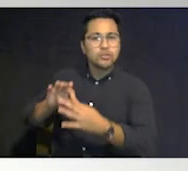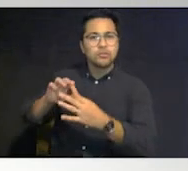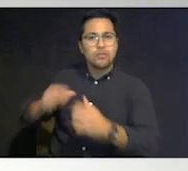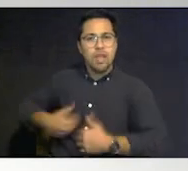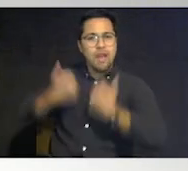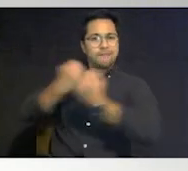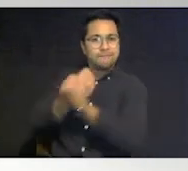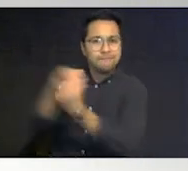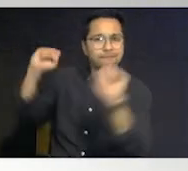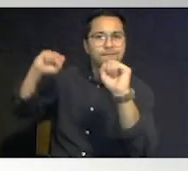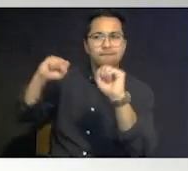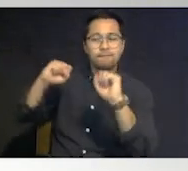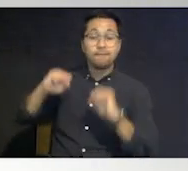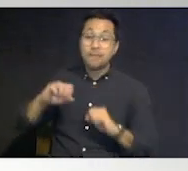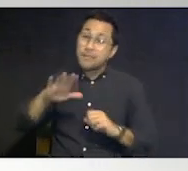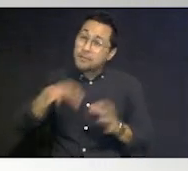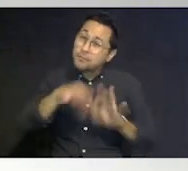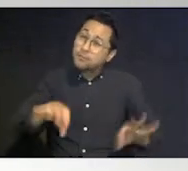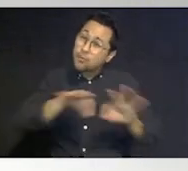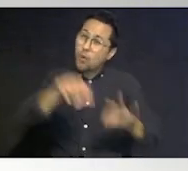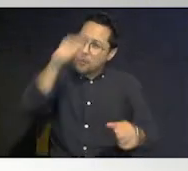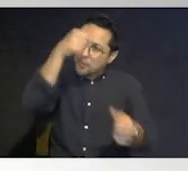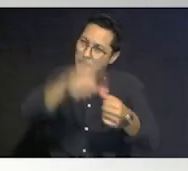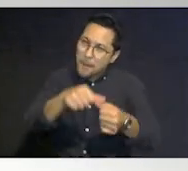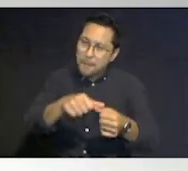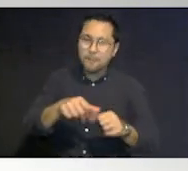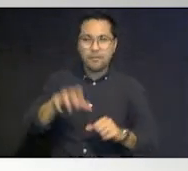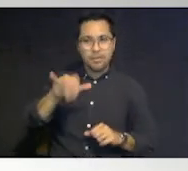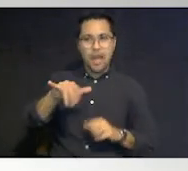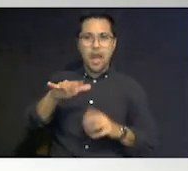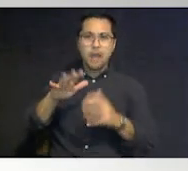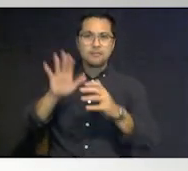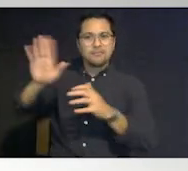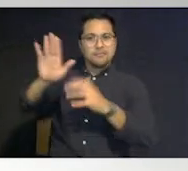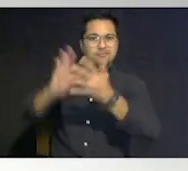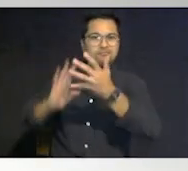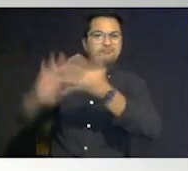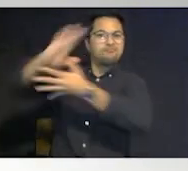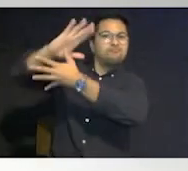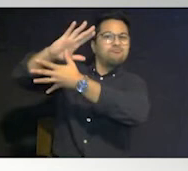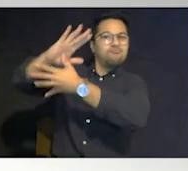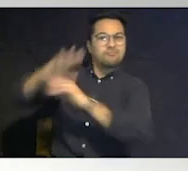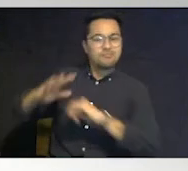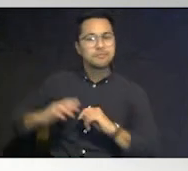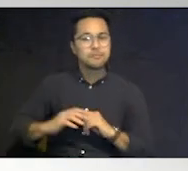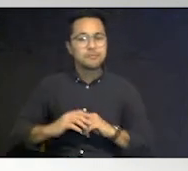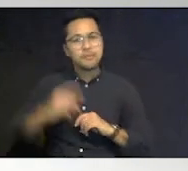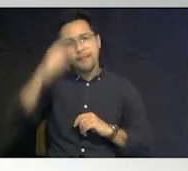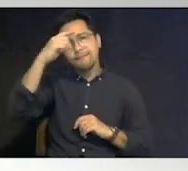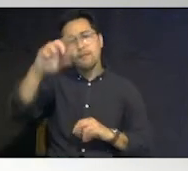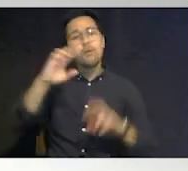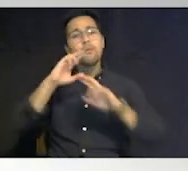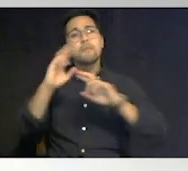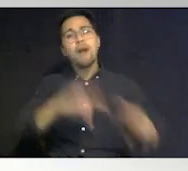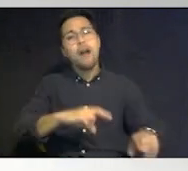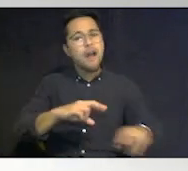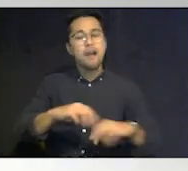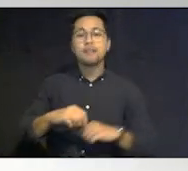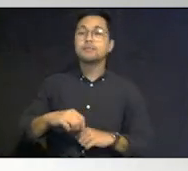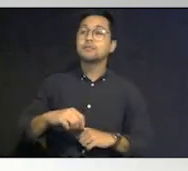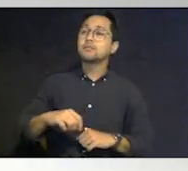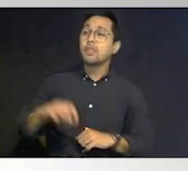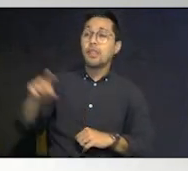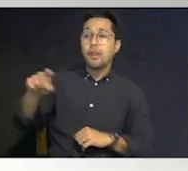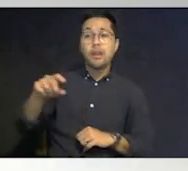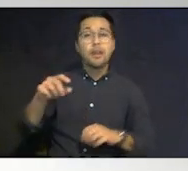important that we all remember that because that is the number one thing that they need to do in response it's looking at